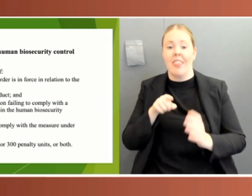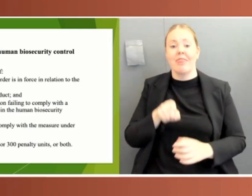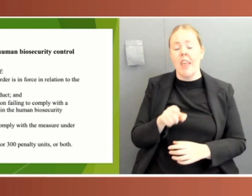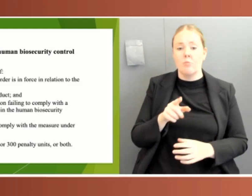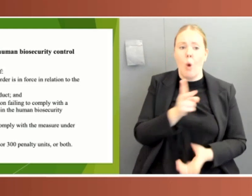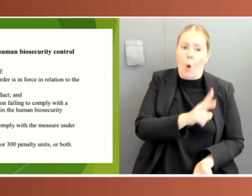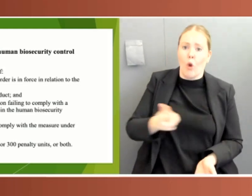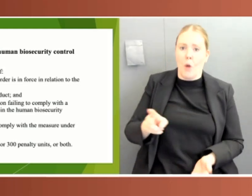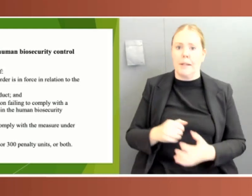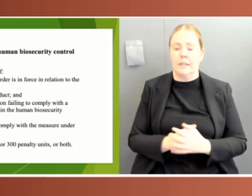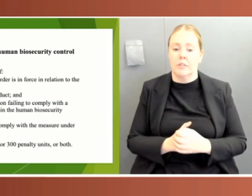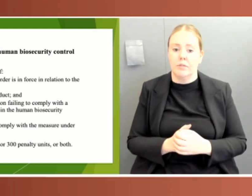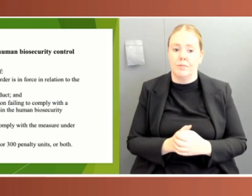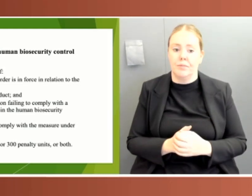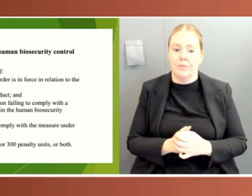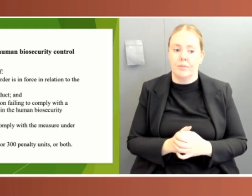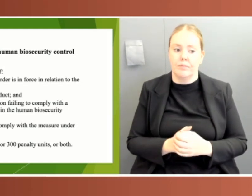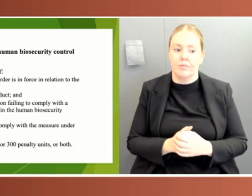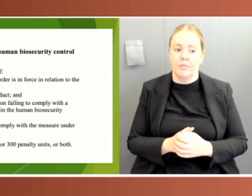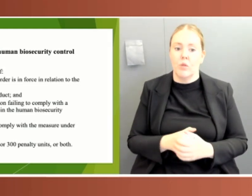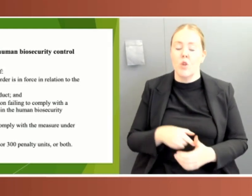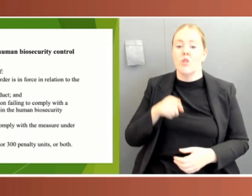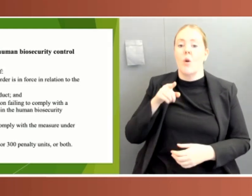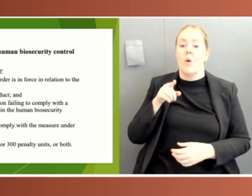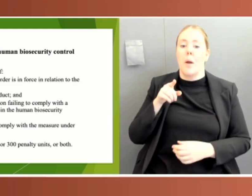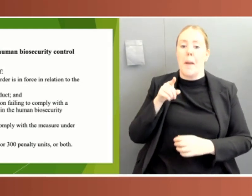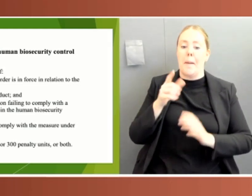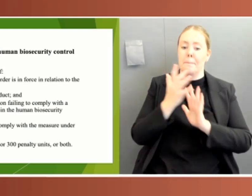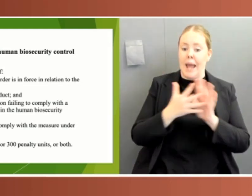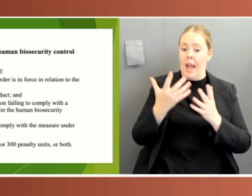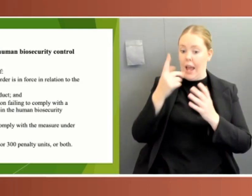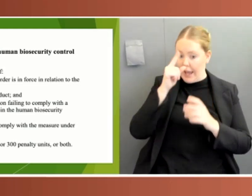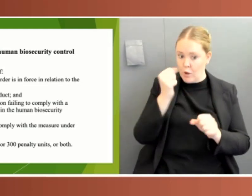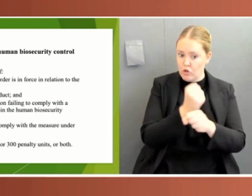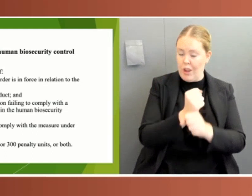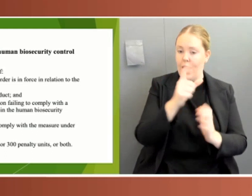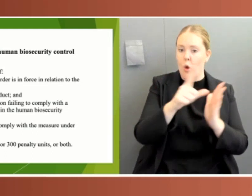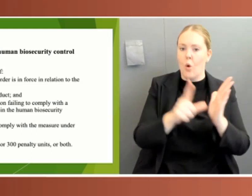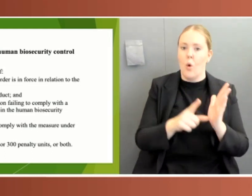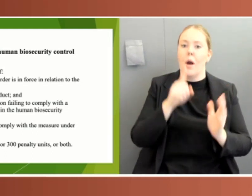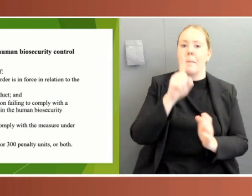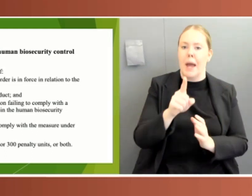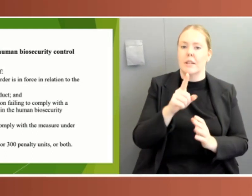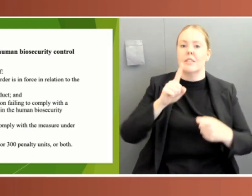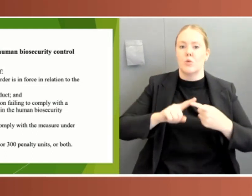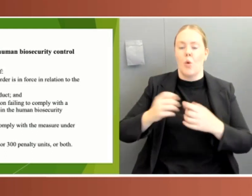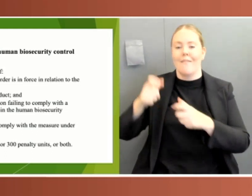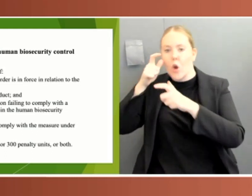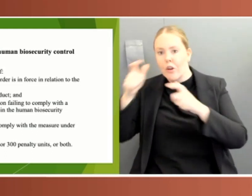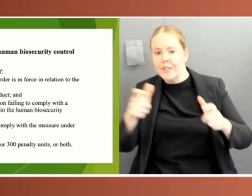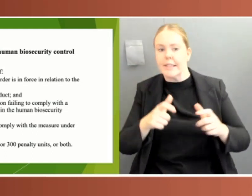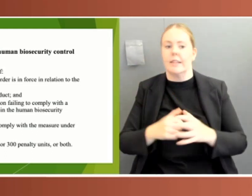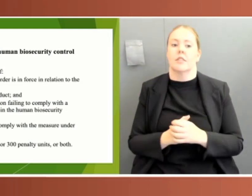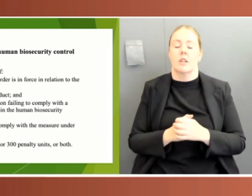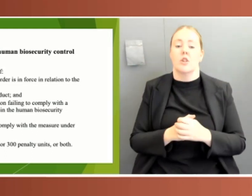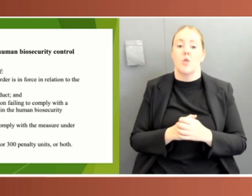but it exercises oversight through the power of disallowance. Legislative instruments must be tabled in each House of Parliament within six sitting days after they